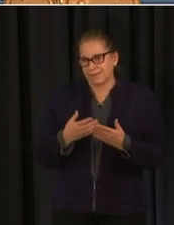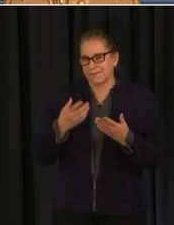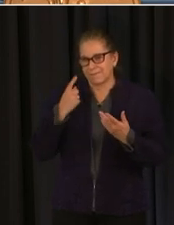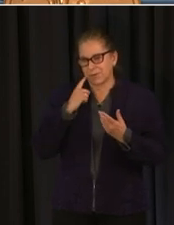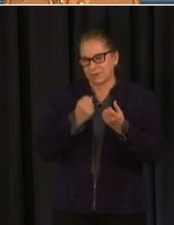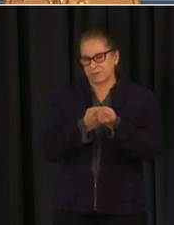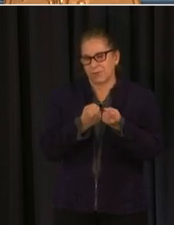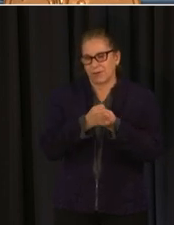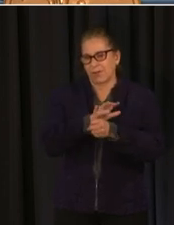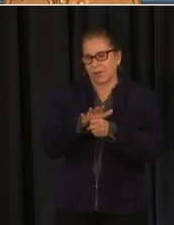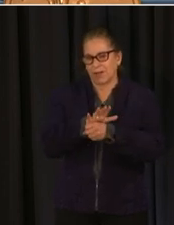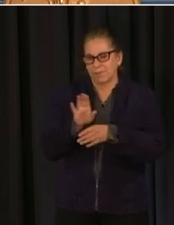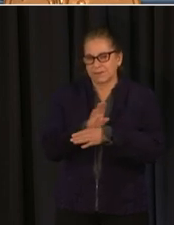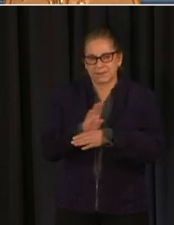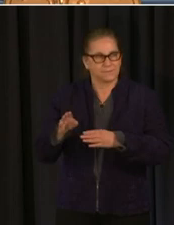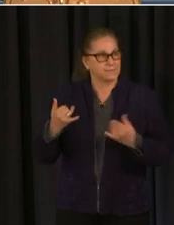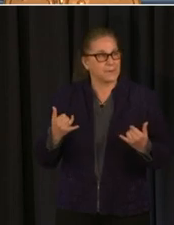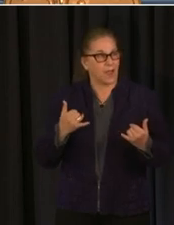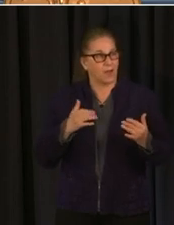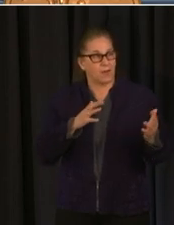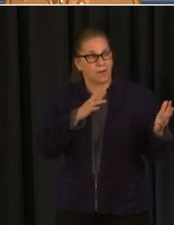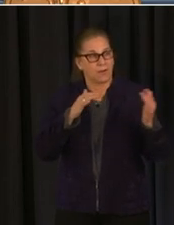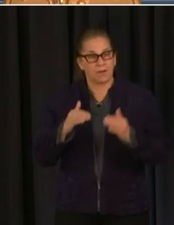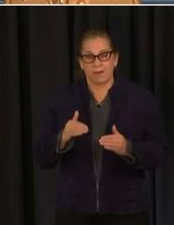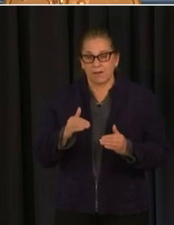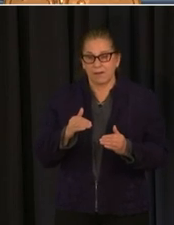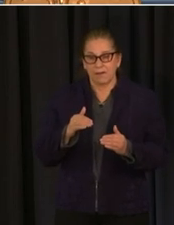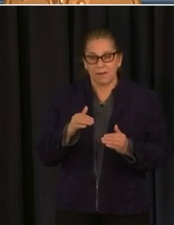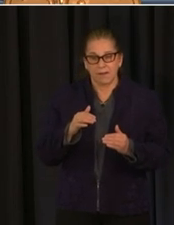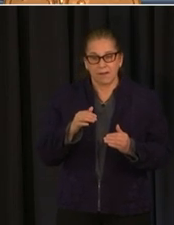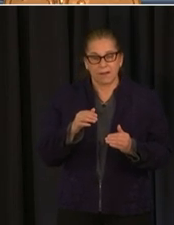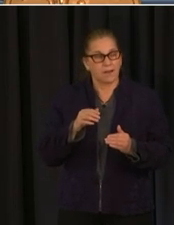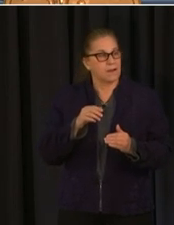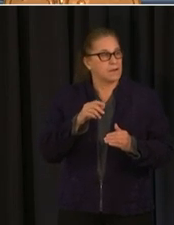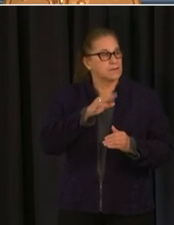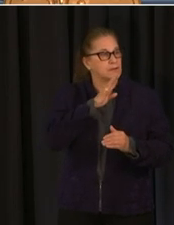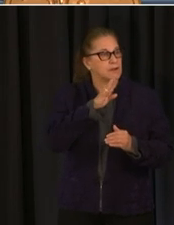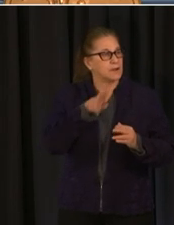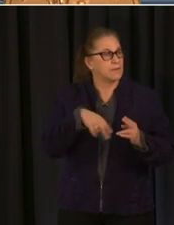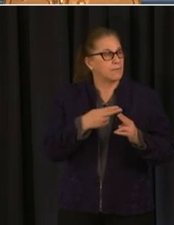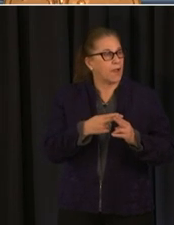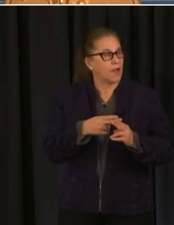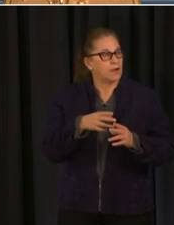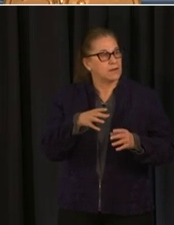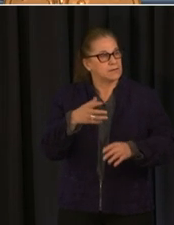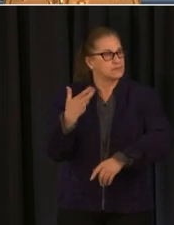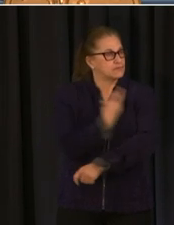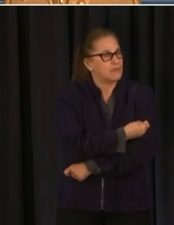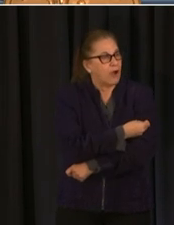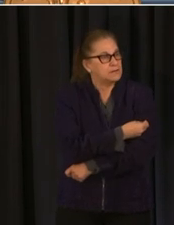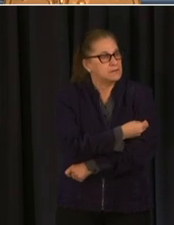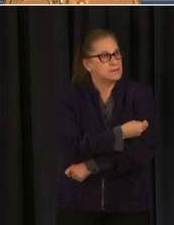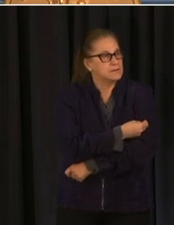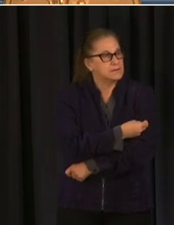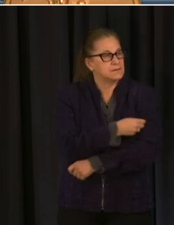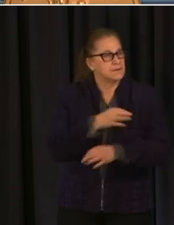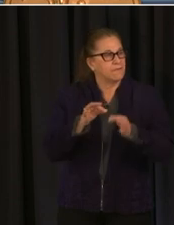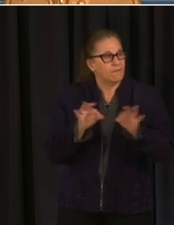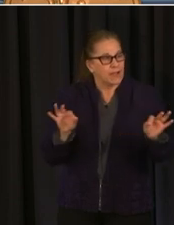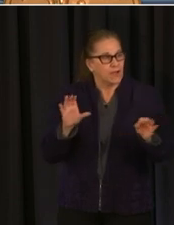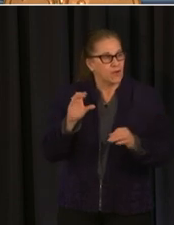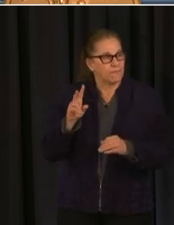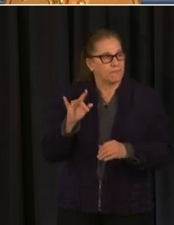wednesday another uh i know dc health is eager to continue to support vaccine pop-ups uh